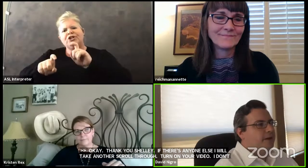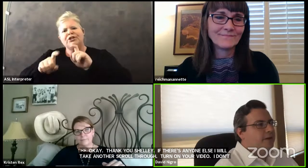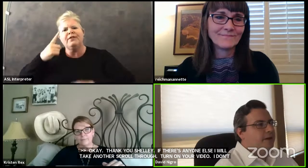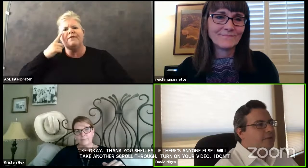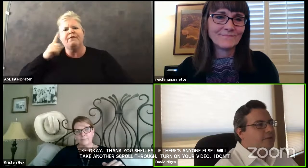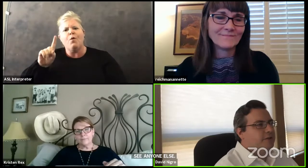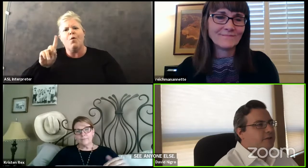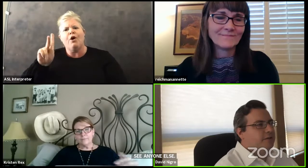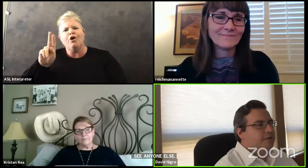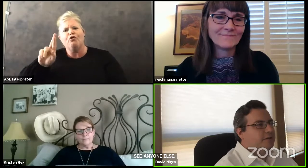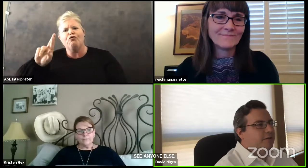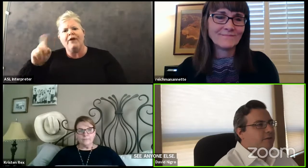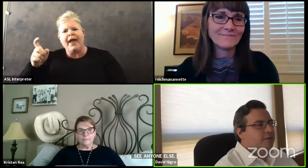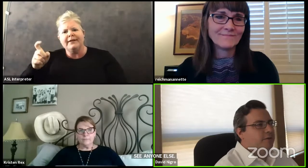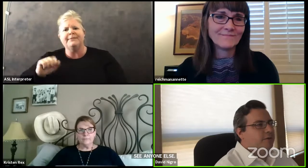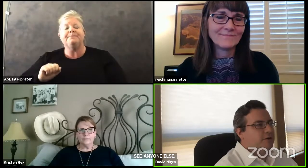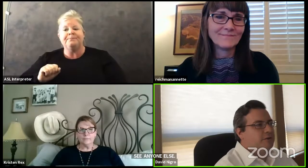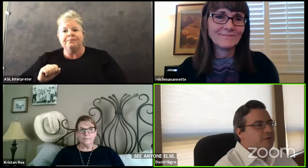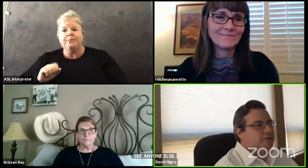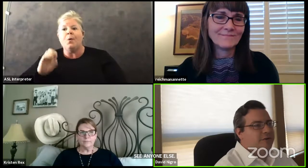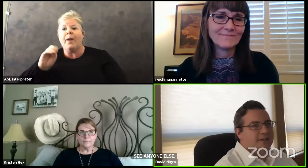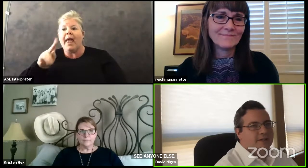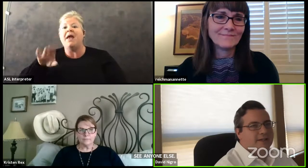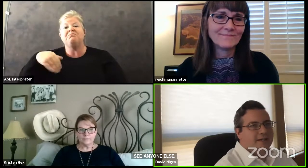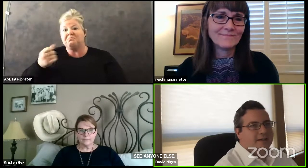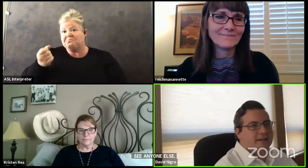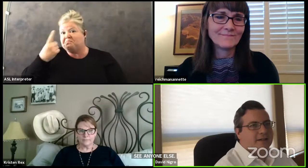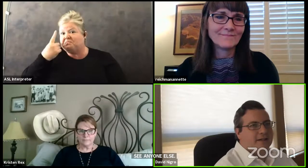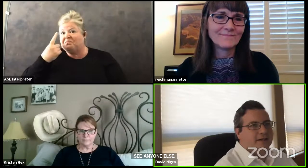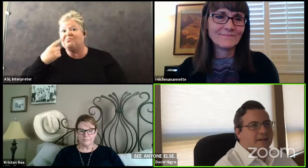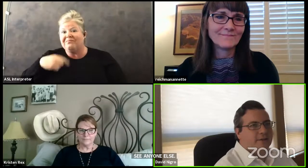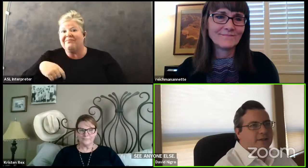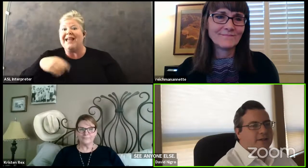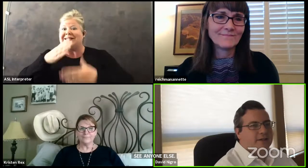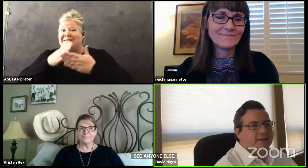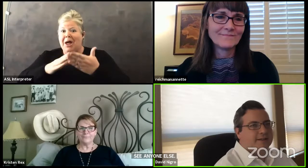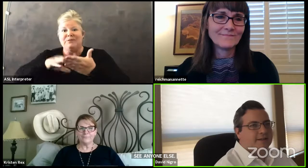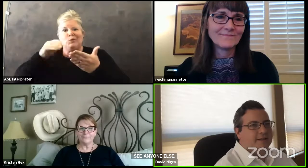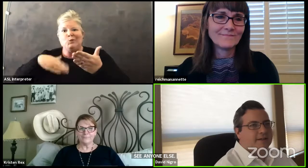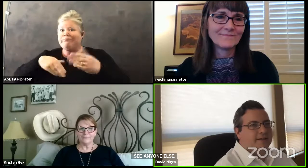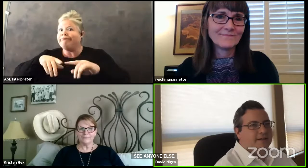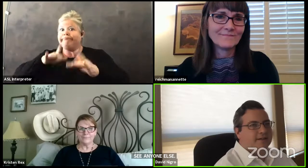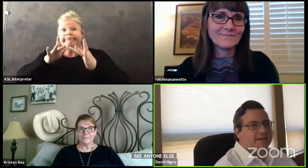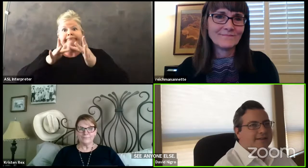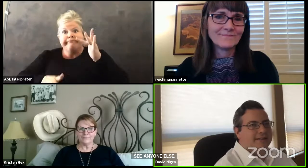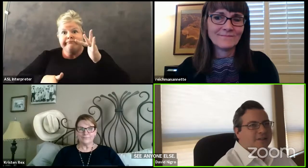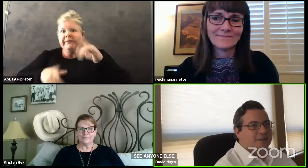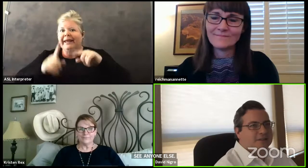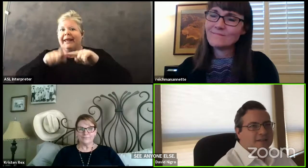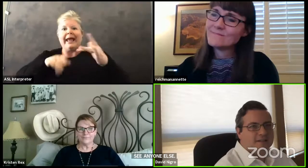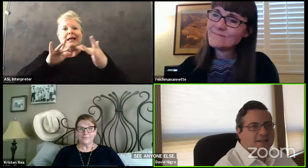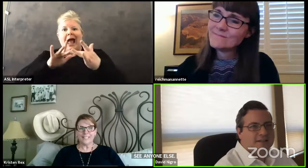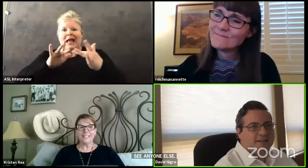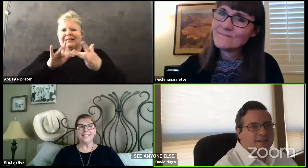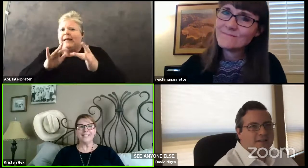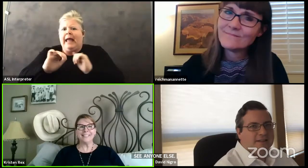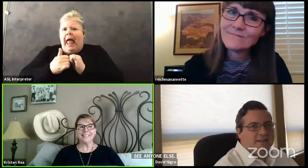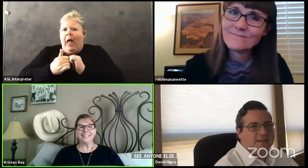How I know, I understand, you know, when there are students that we can't contact, how do we contact the uncontactable?